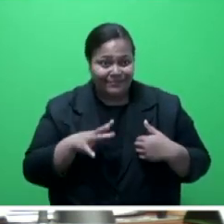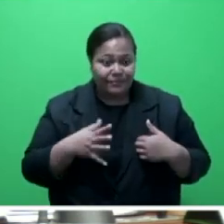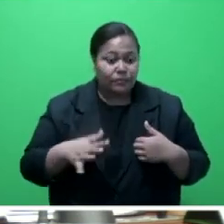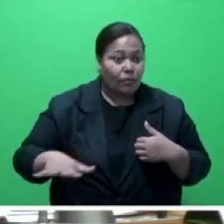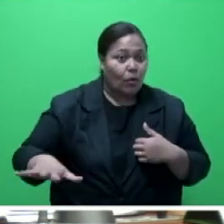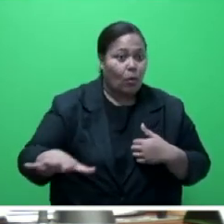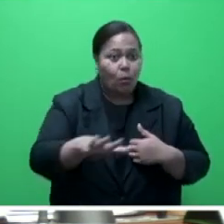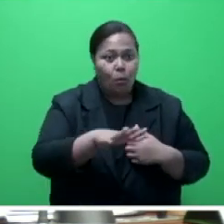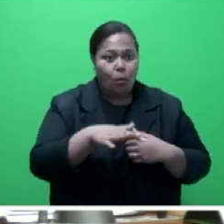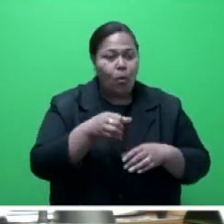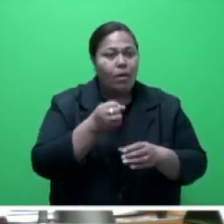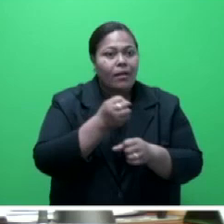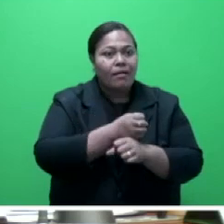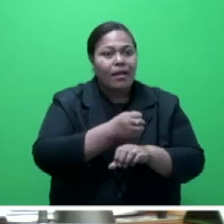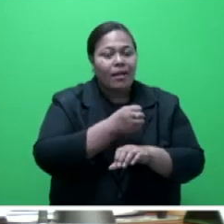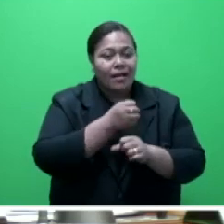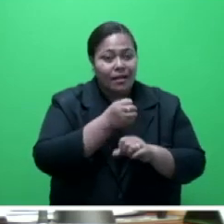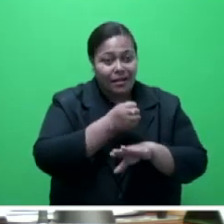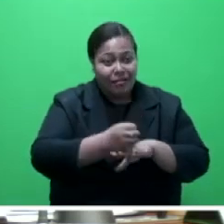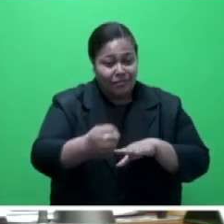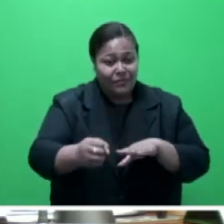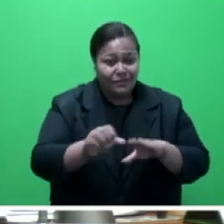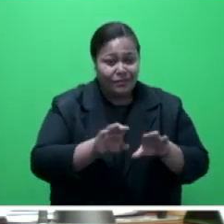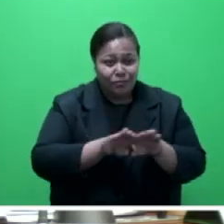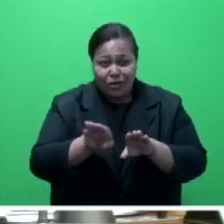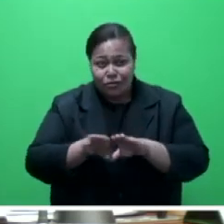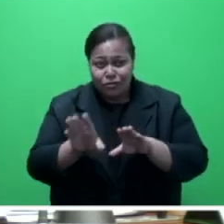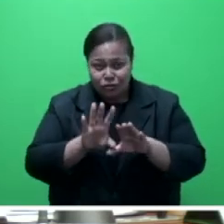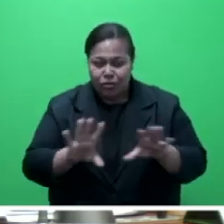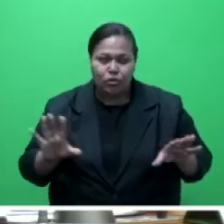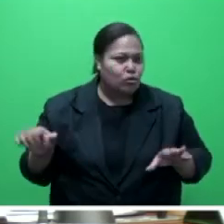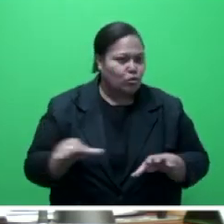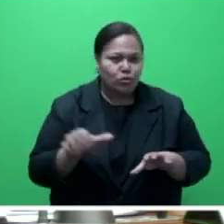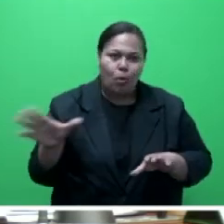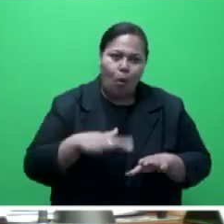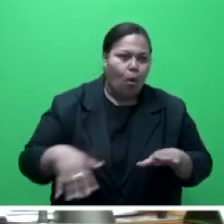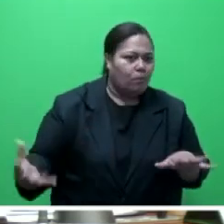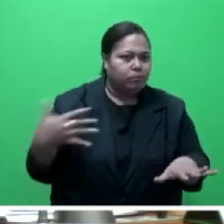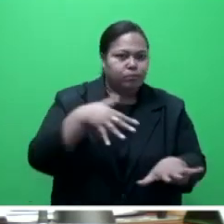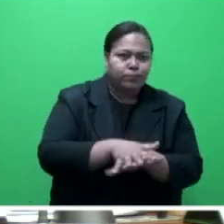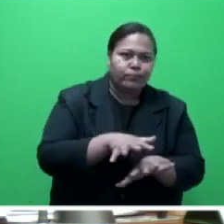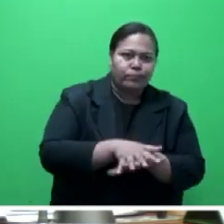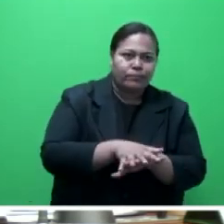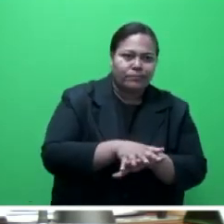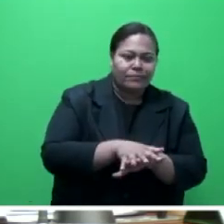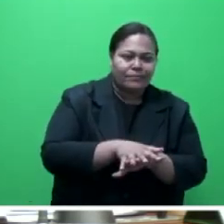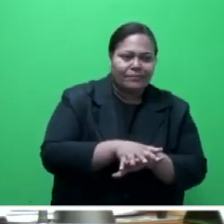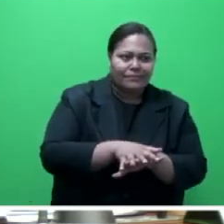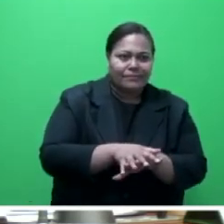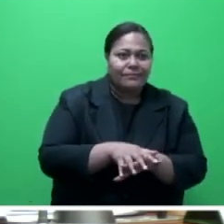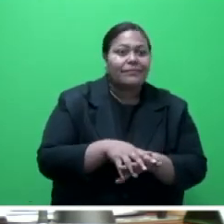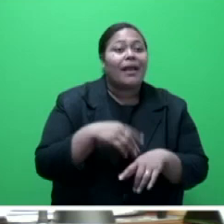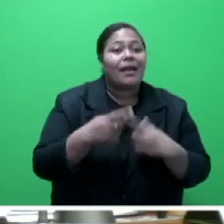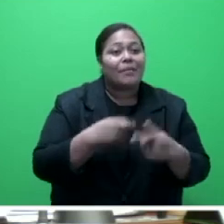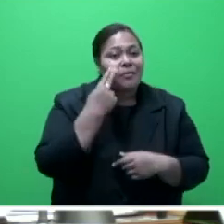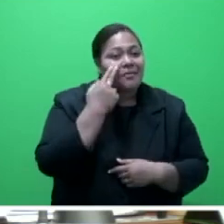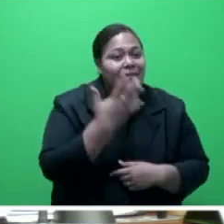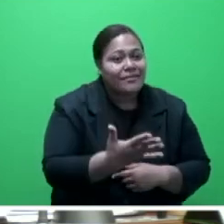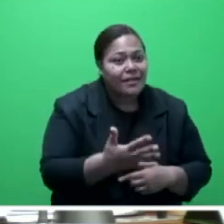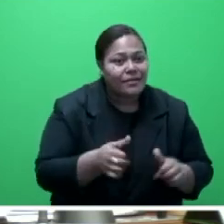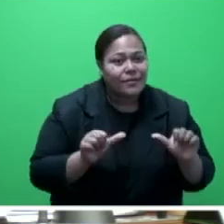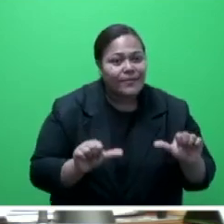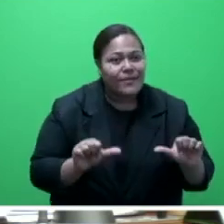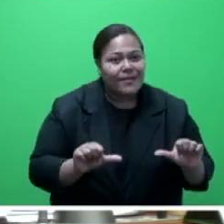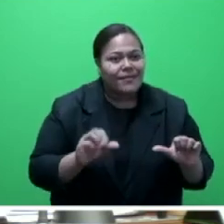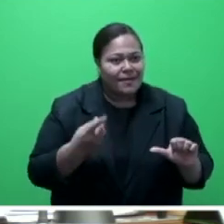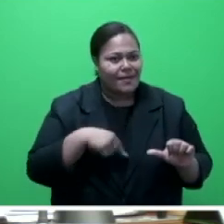realize our biodiversity and environmental targets. We need to take every opportunity to put biodiversity management as the top